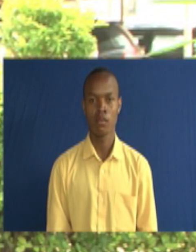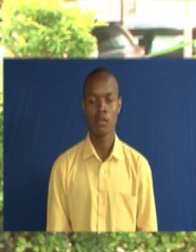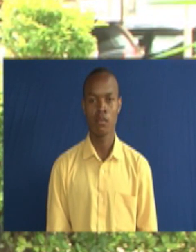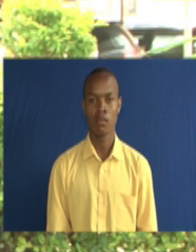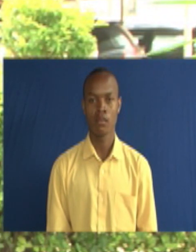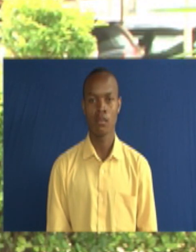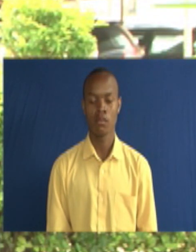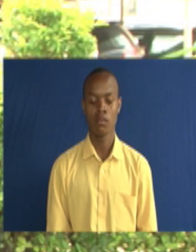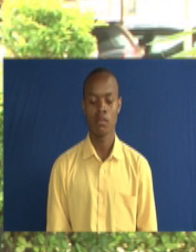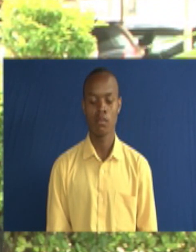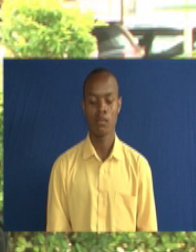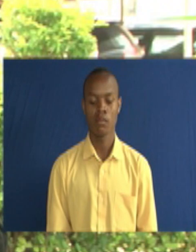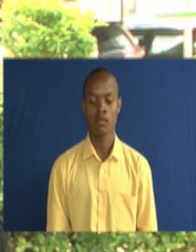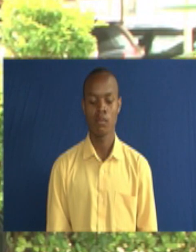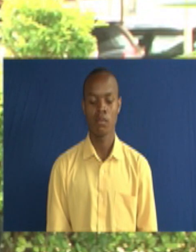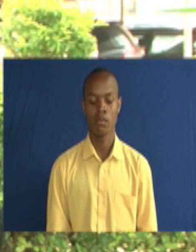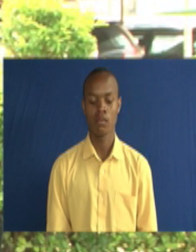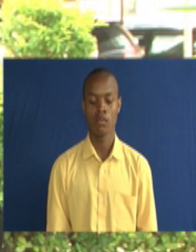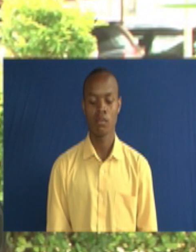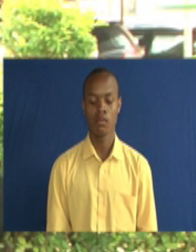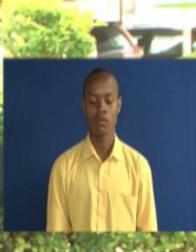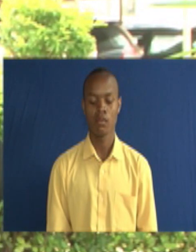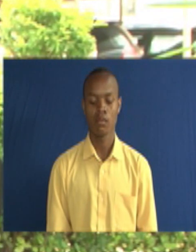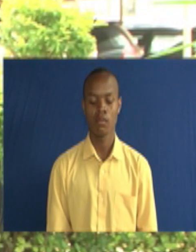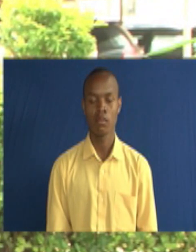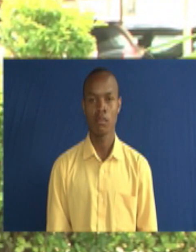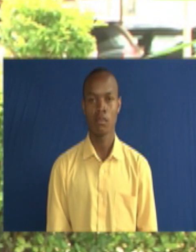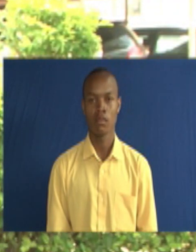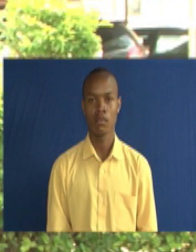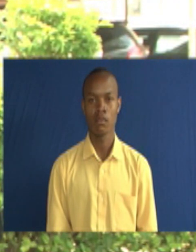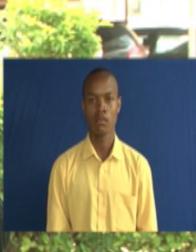it's from that system that I used to learn.